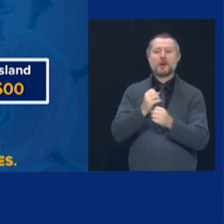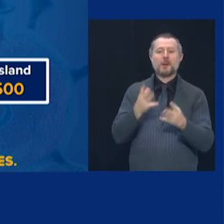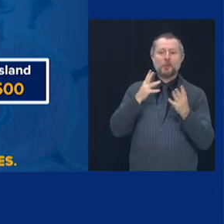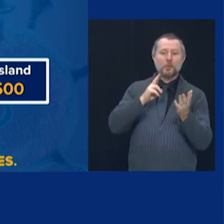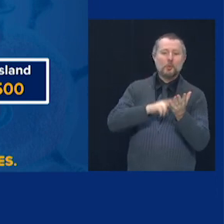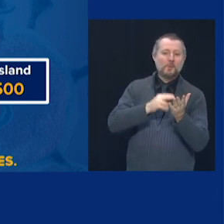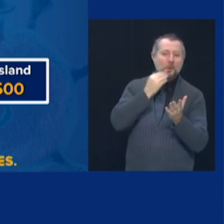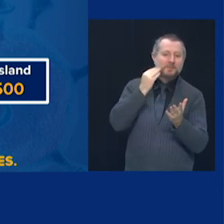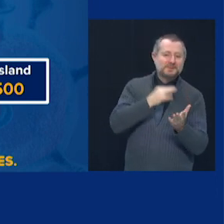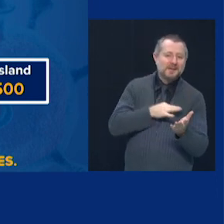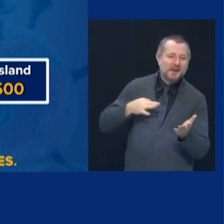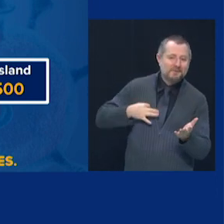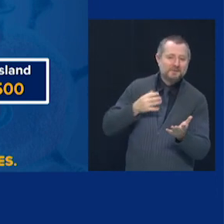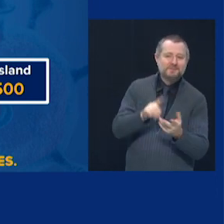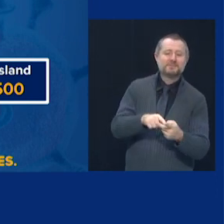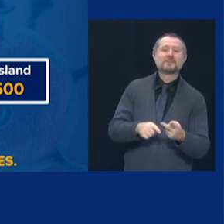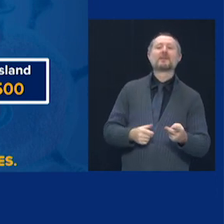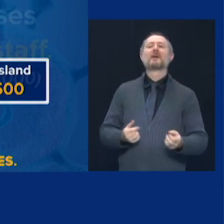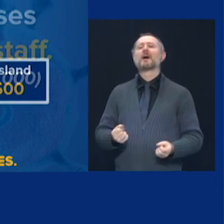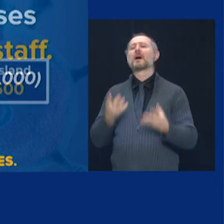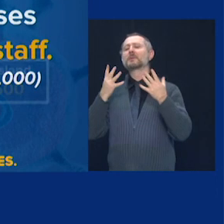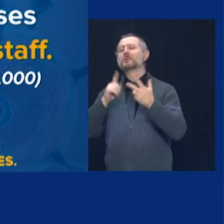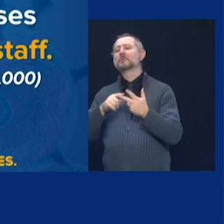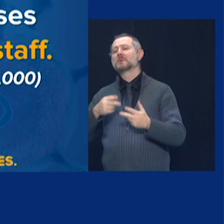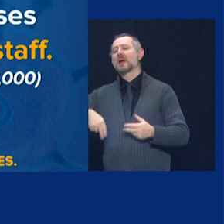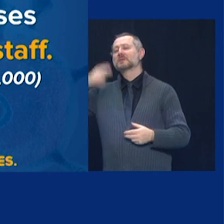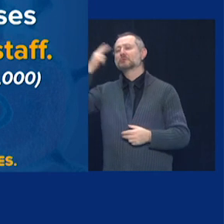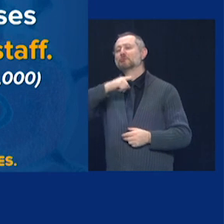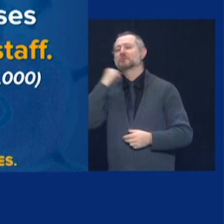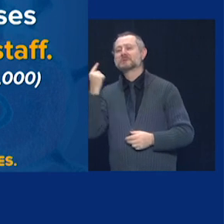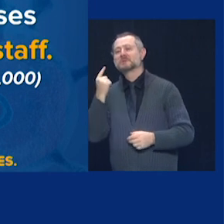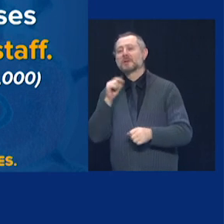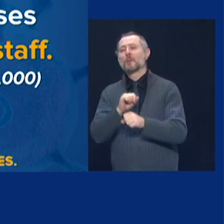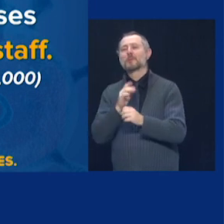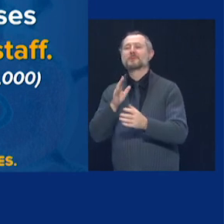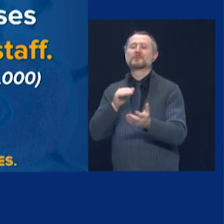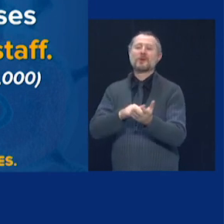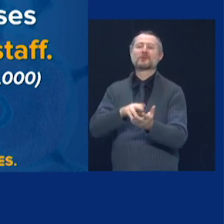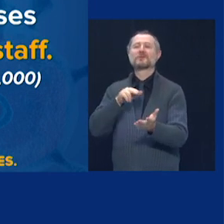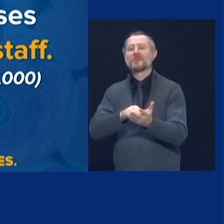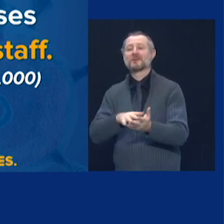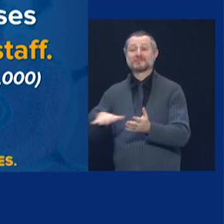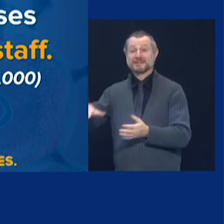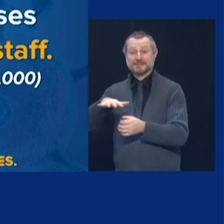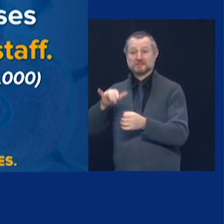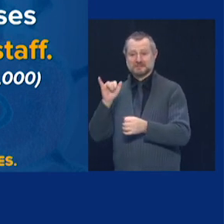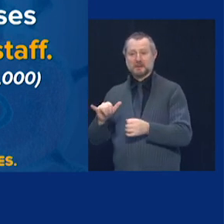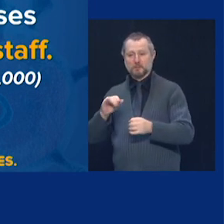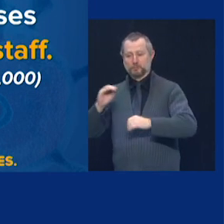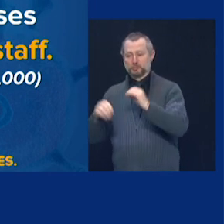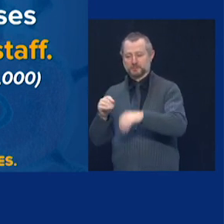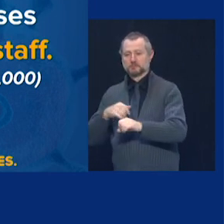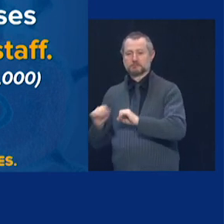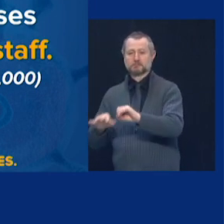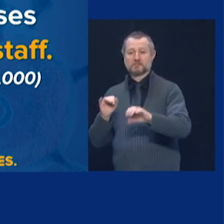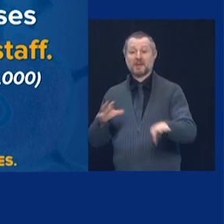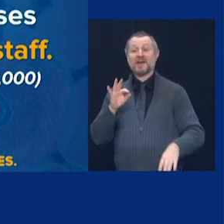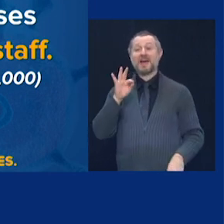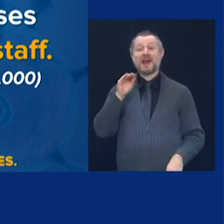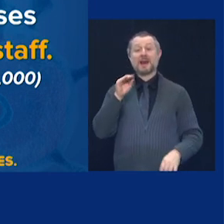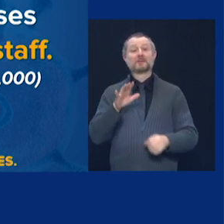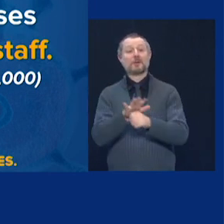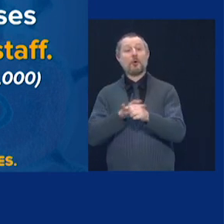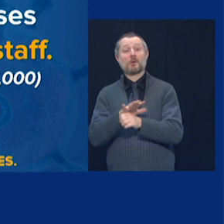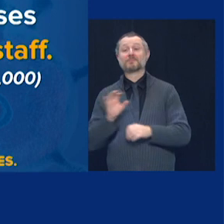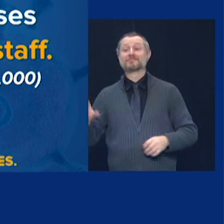and number of high-risk health care workers. The 90 locations across the state that can